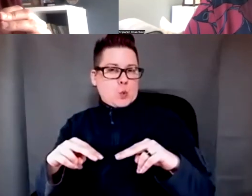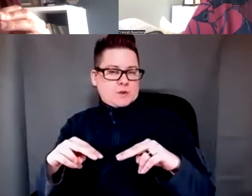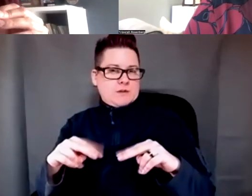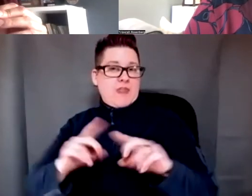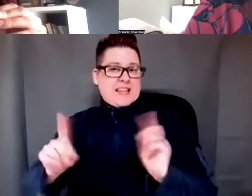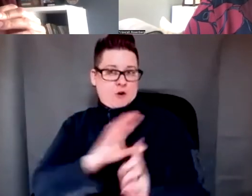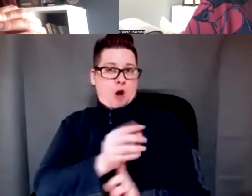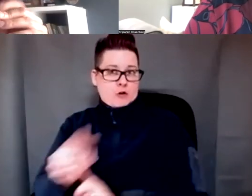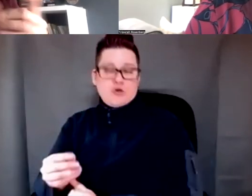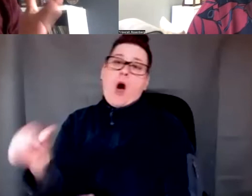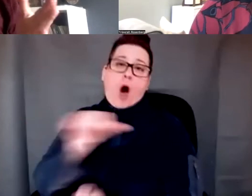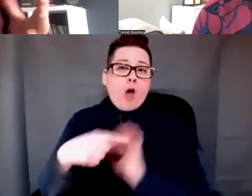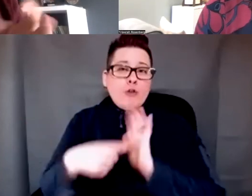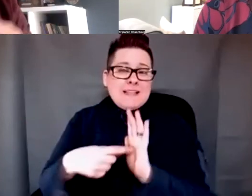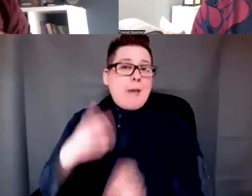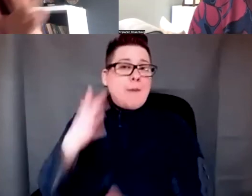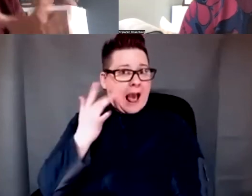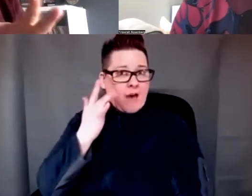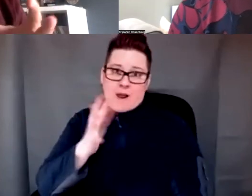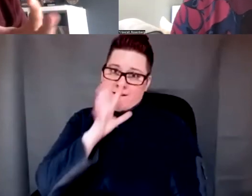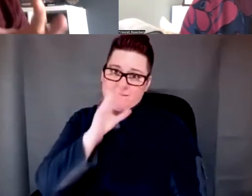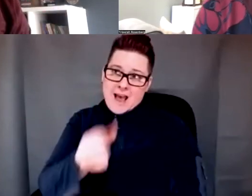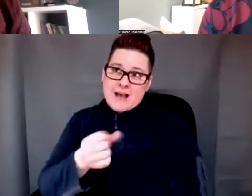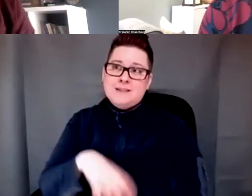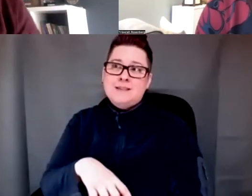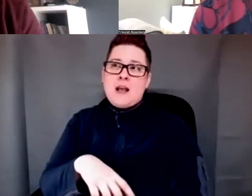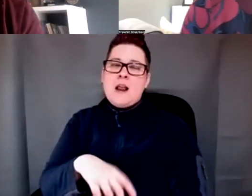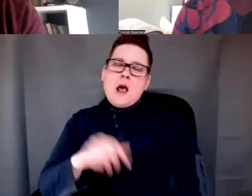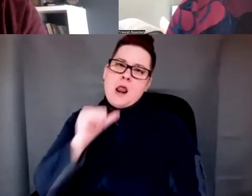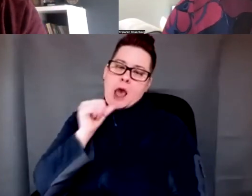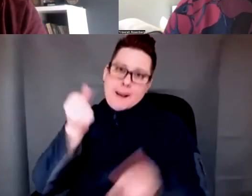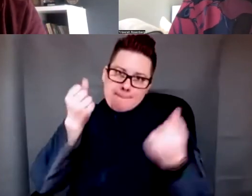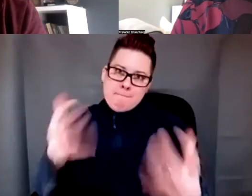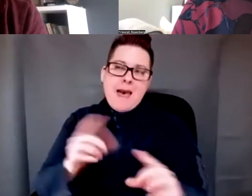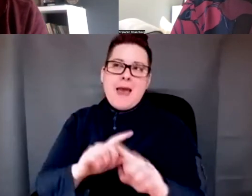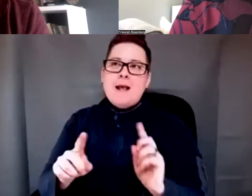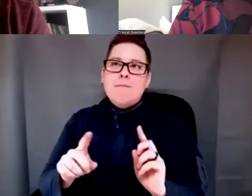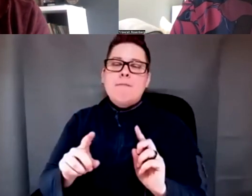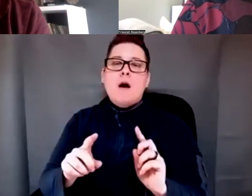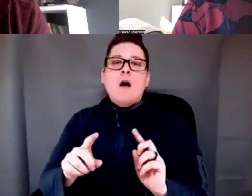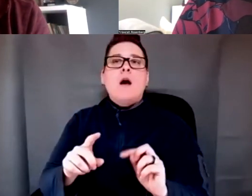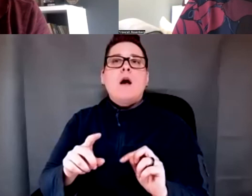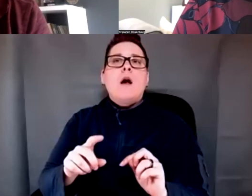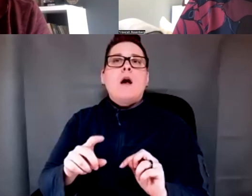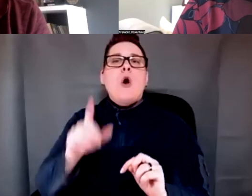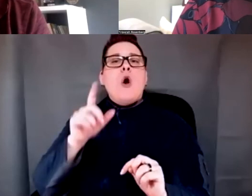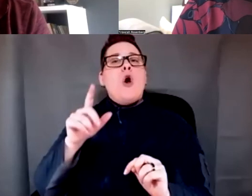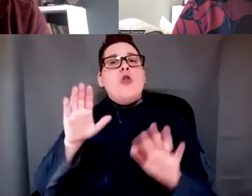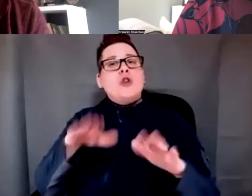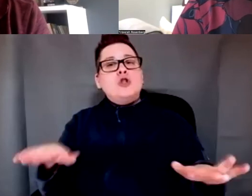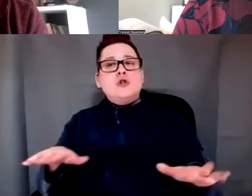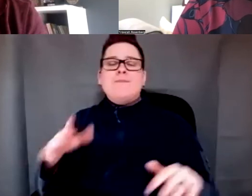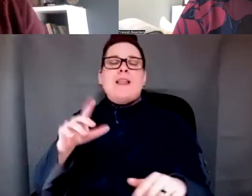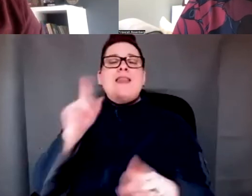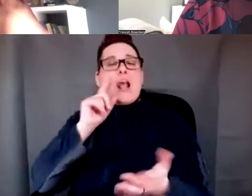examples in California which were quite fascinating, not as prevalent as the others, that the ones who would acculturate faster were the